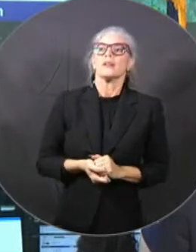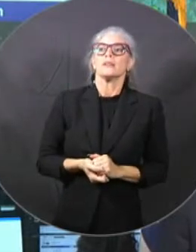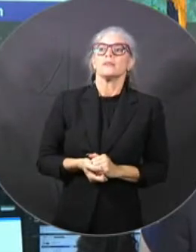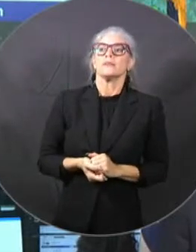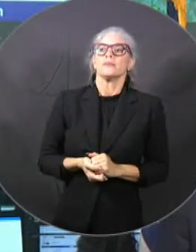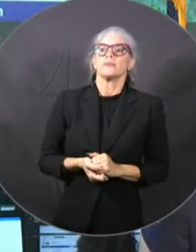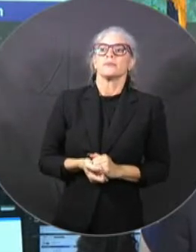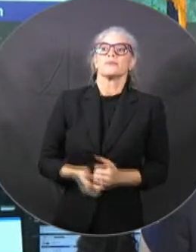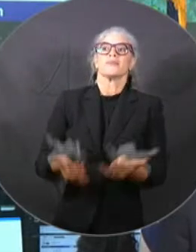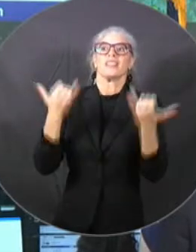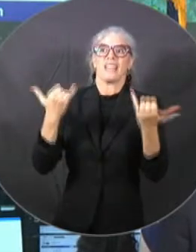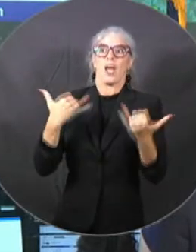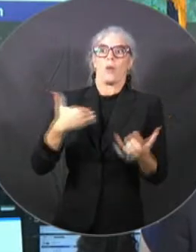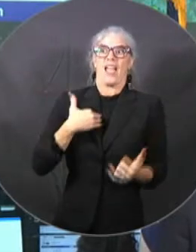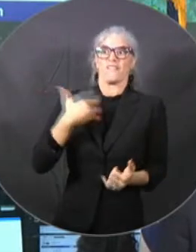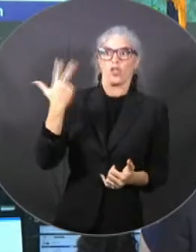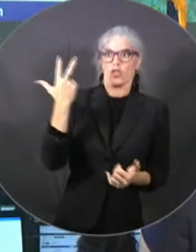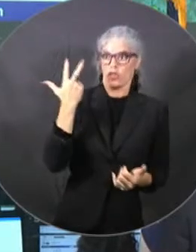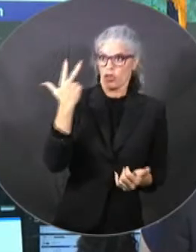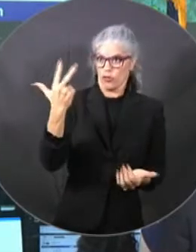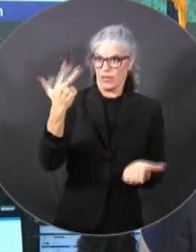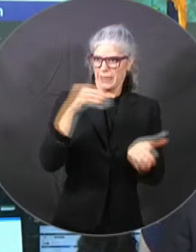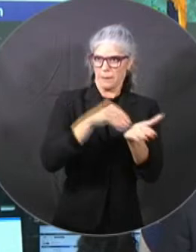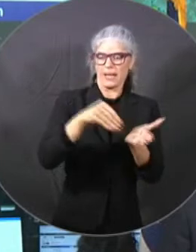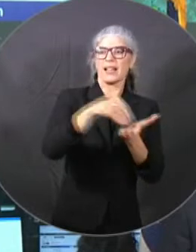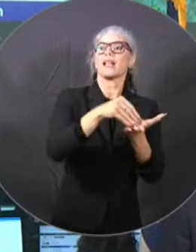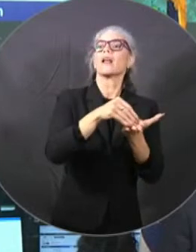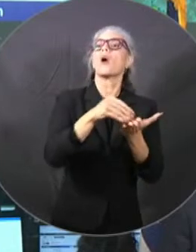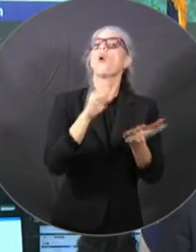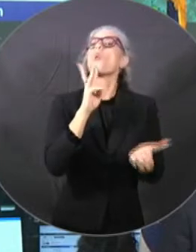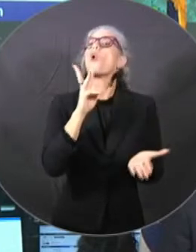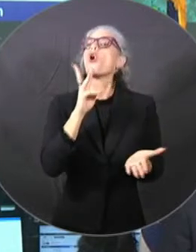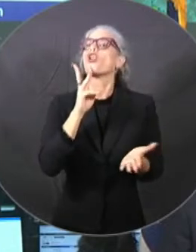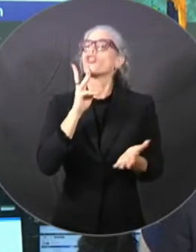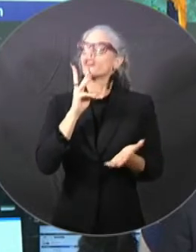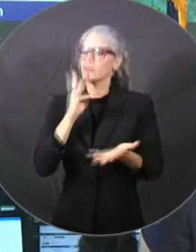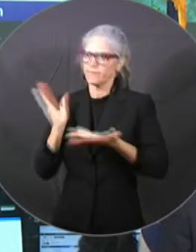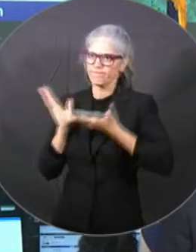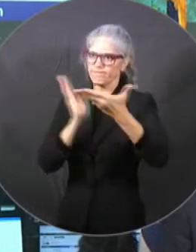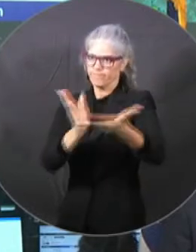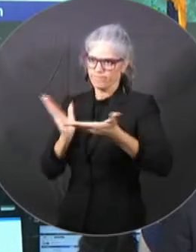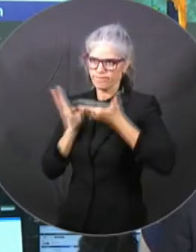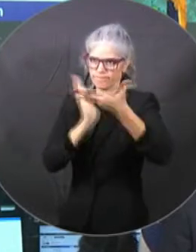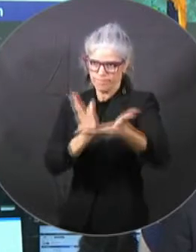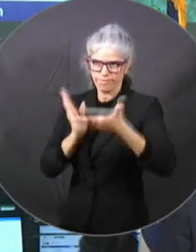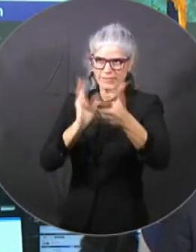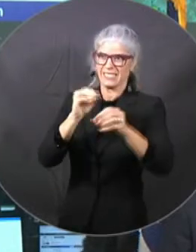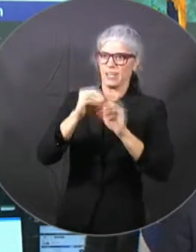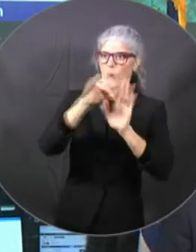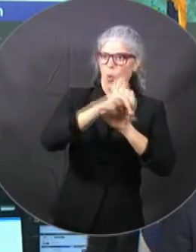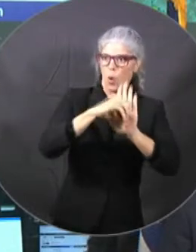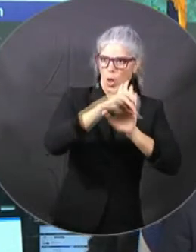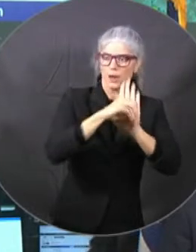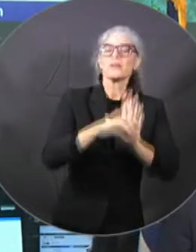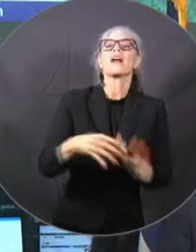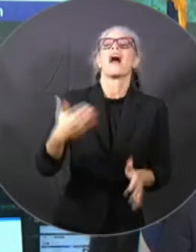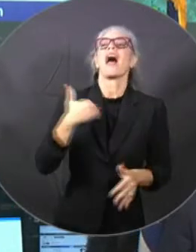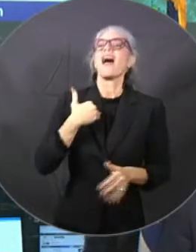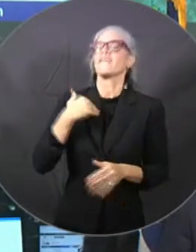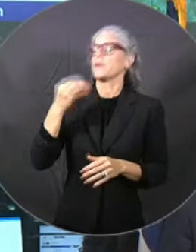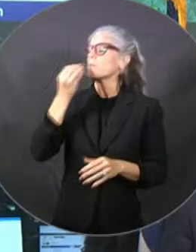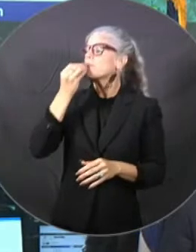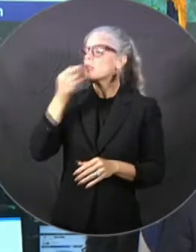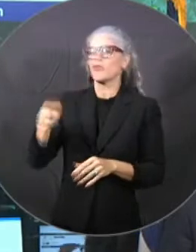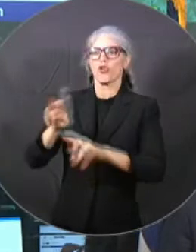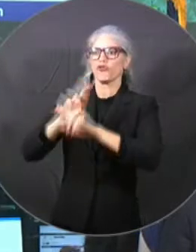Orlando area, million and a half MREs ready to go to bring into the affected areas. We're also looking for mosquito